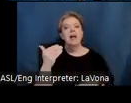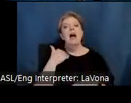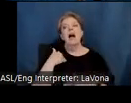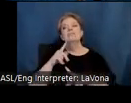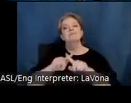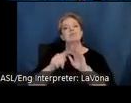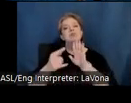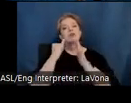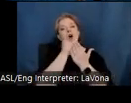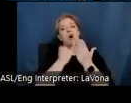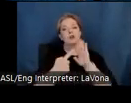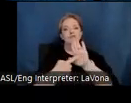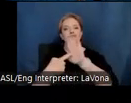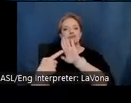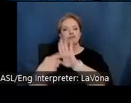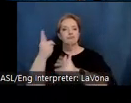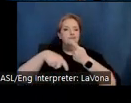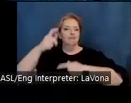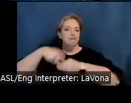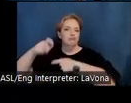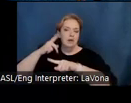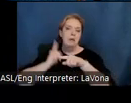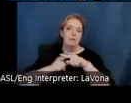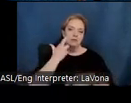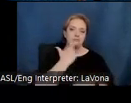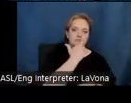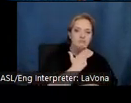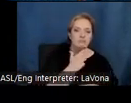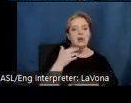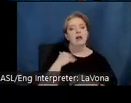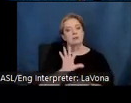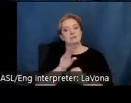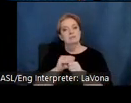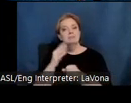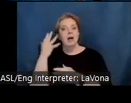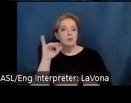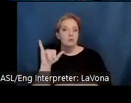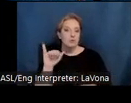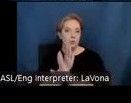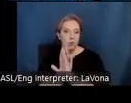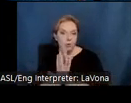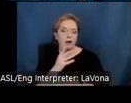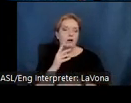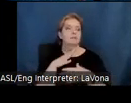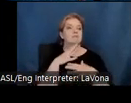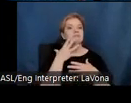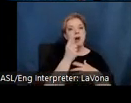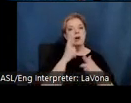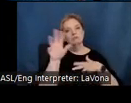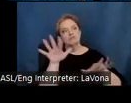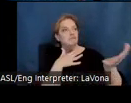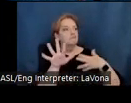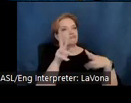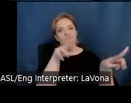You can meander through the desert garden or join programs such as outdoor yoga or birding walks. You can book a historic